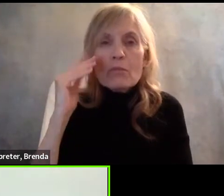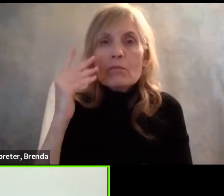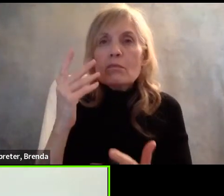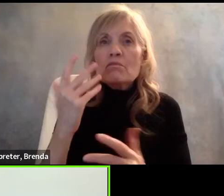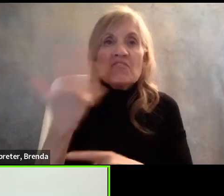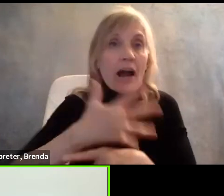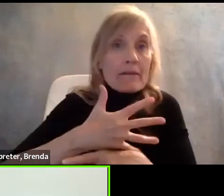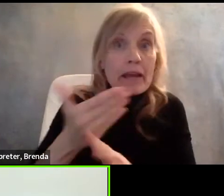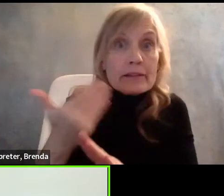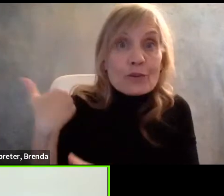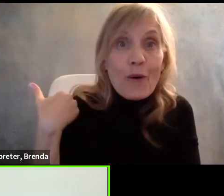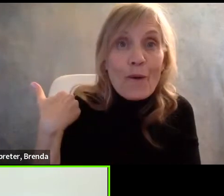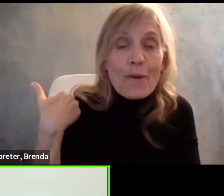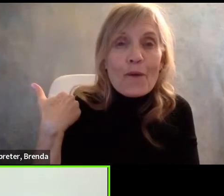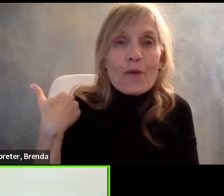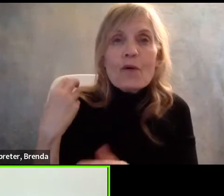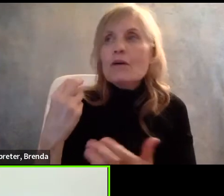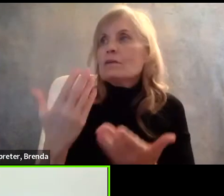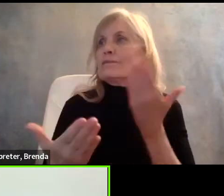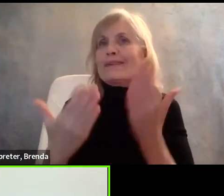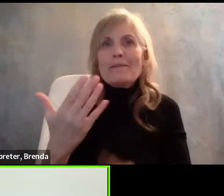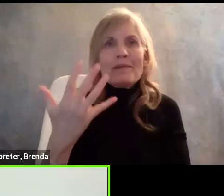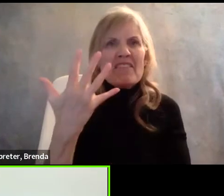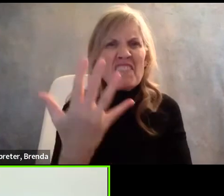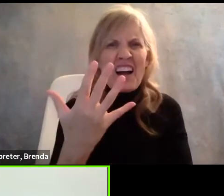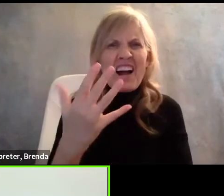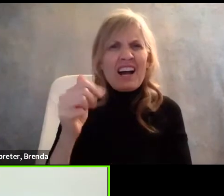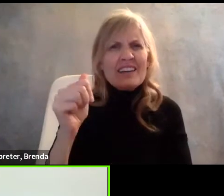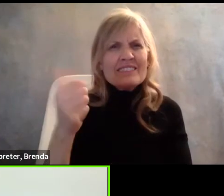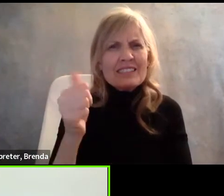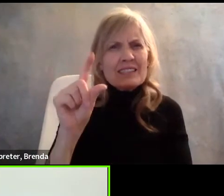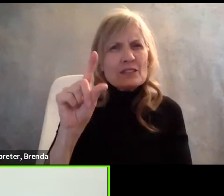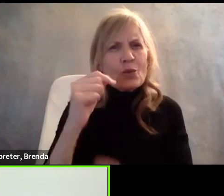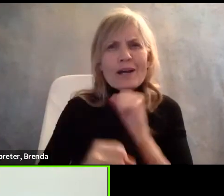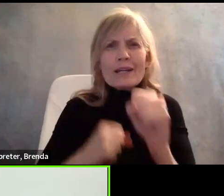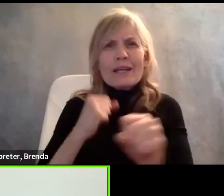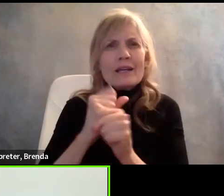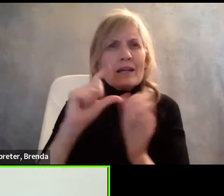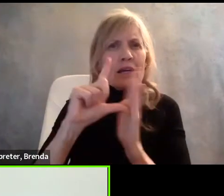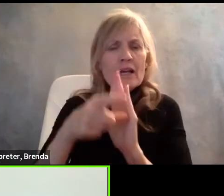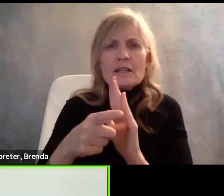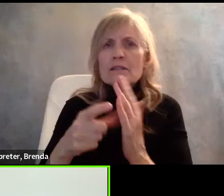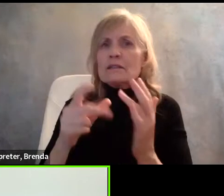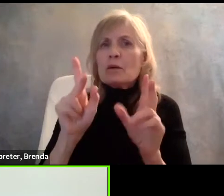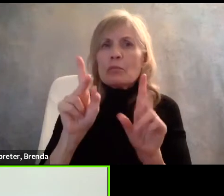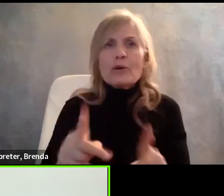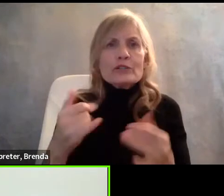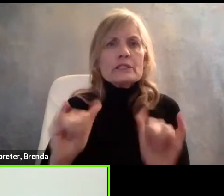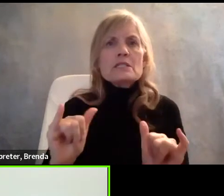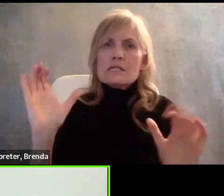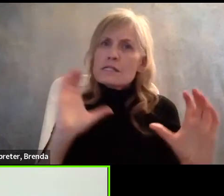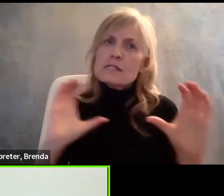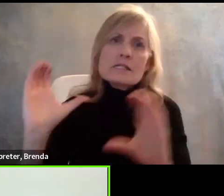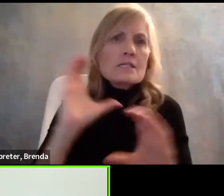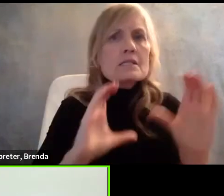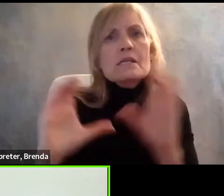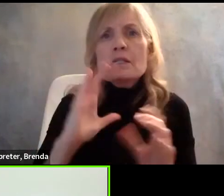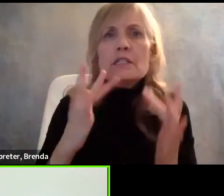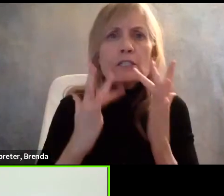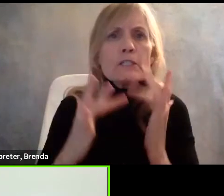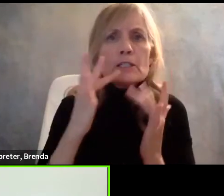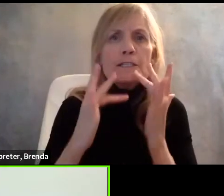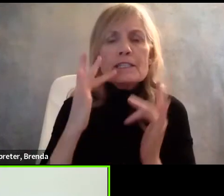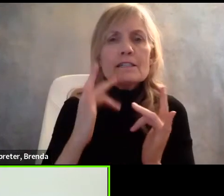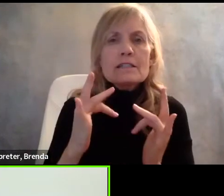five days ago. This could be 5, 10, 20 years later. A person is still dealing with this issue. This is